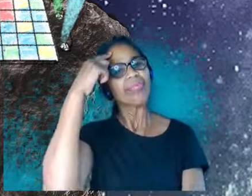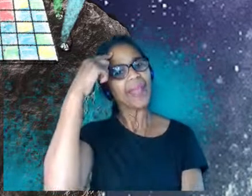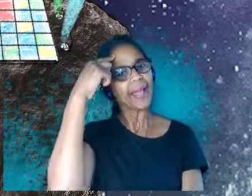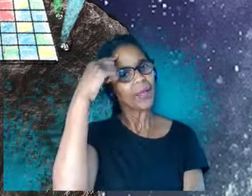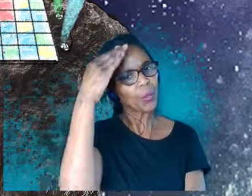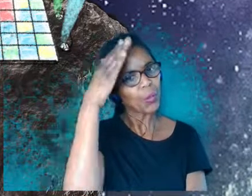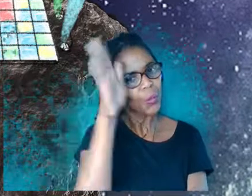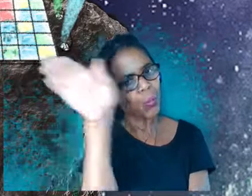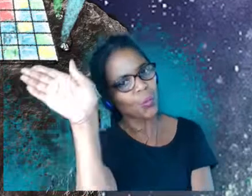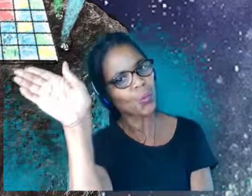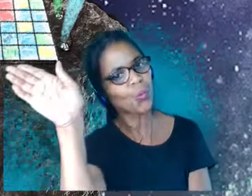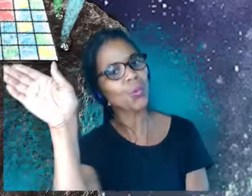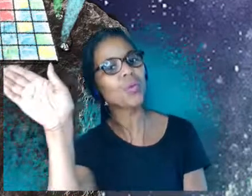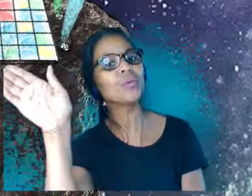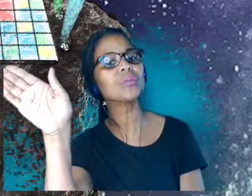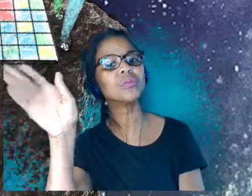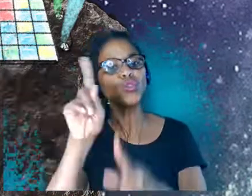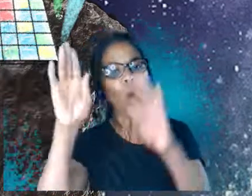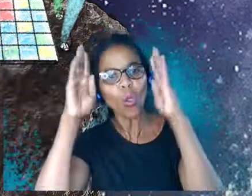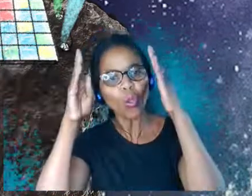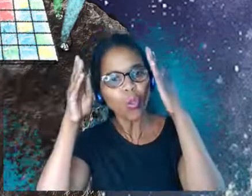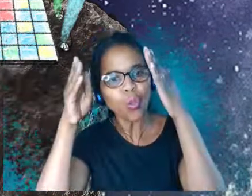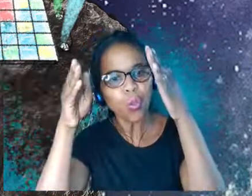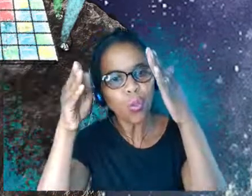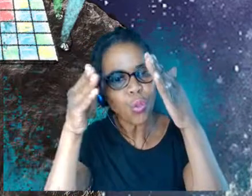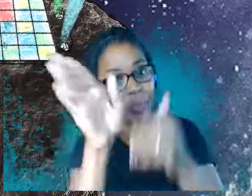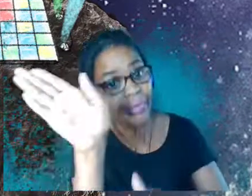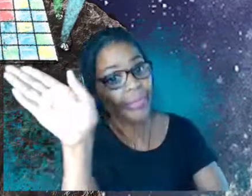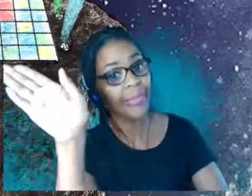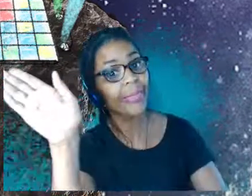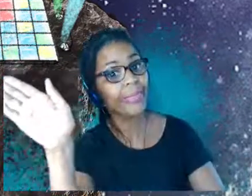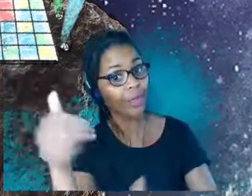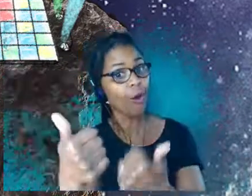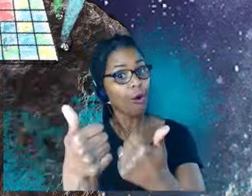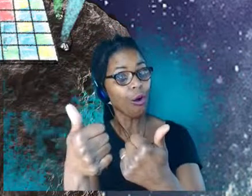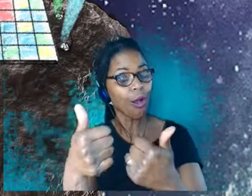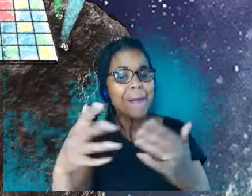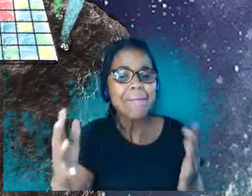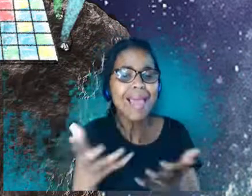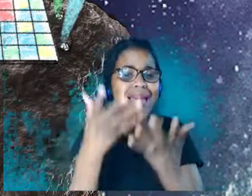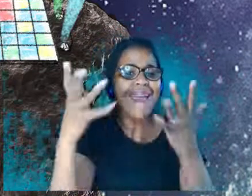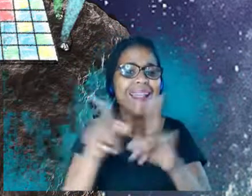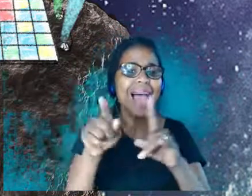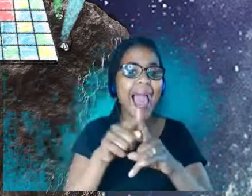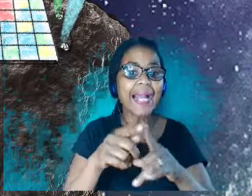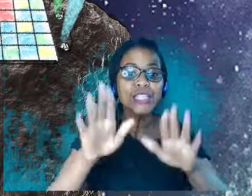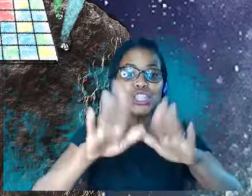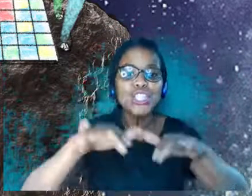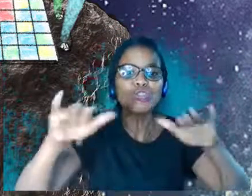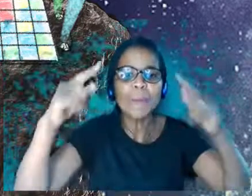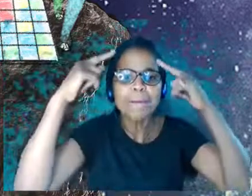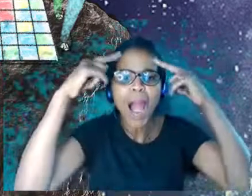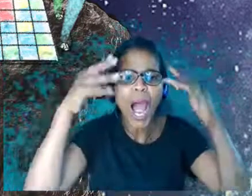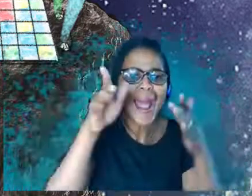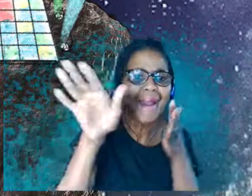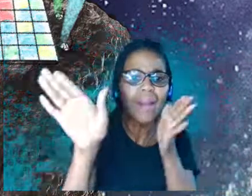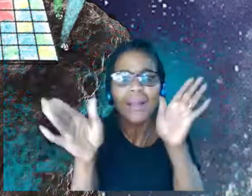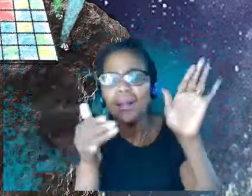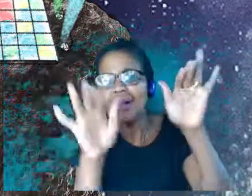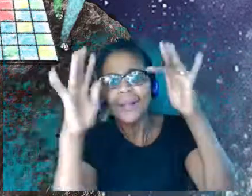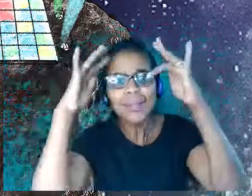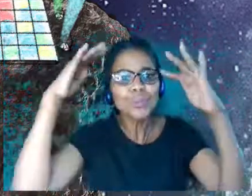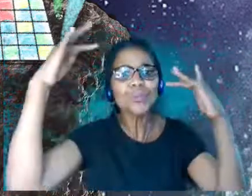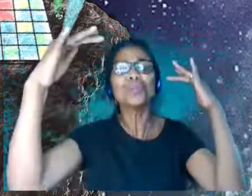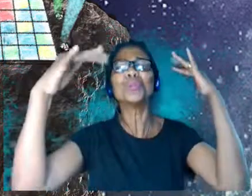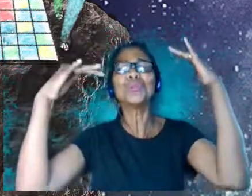play. Have that childlike wonderment. Because kind of as adults,